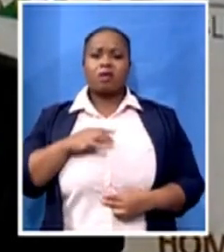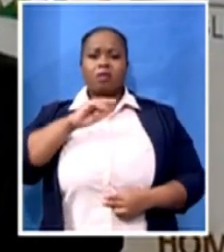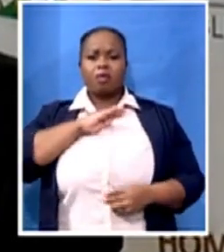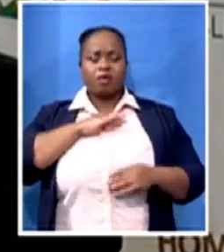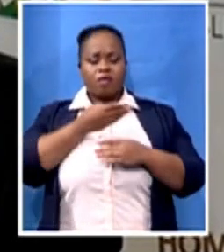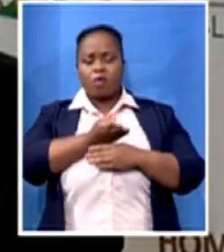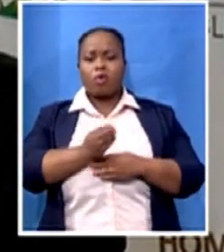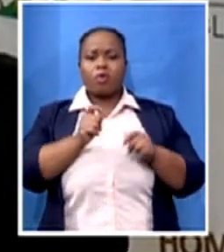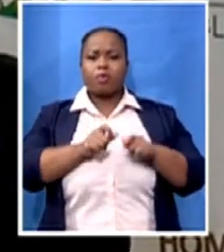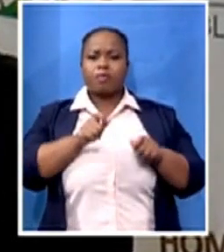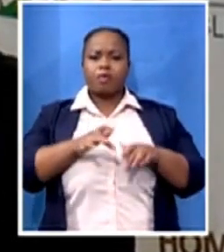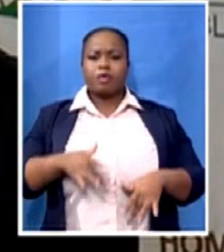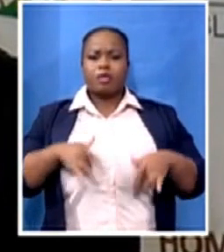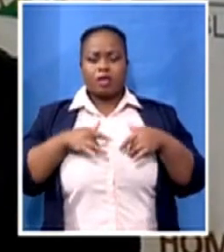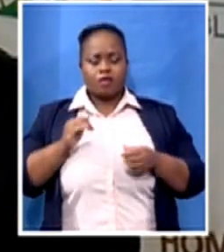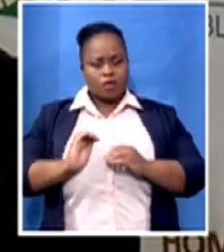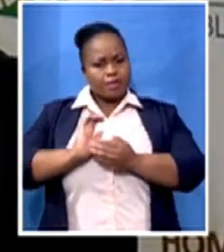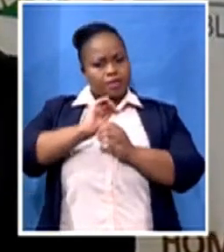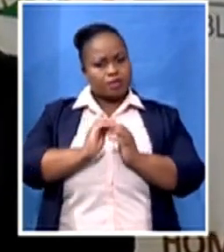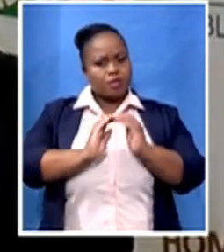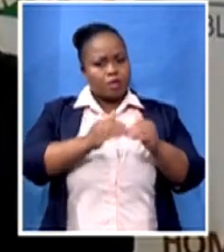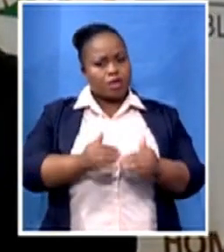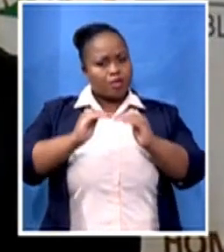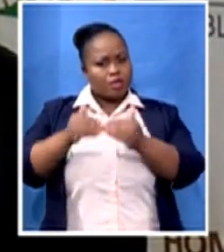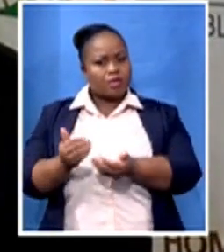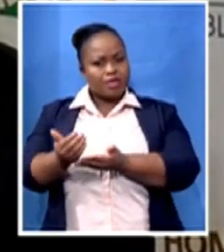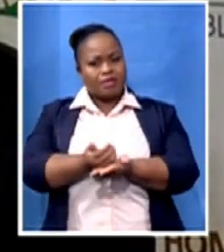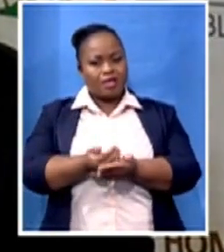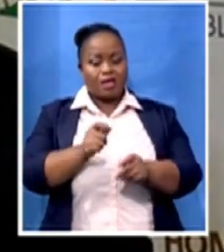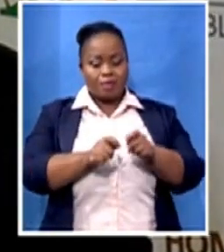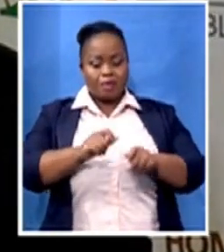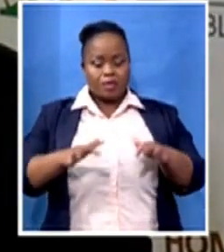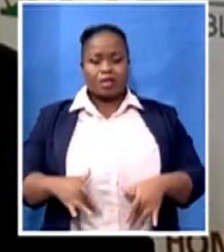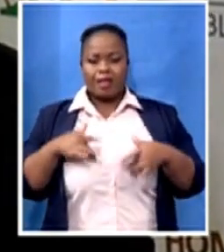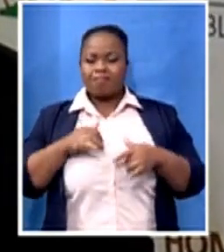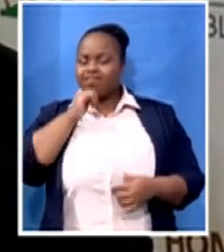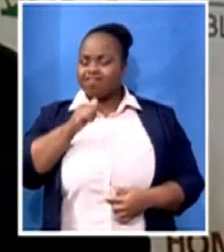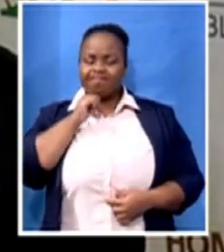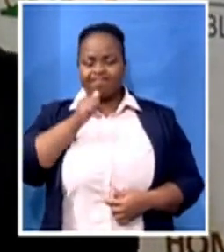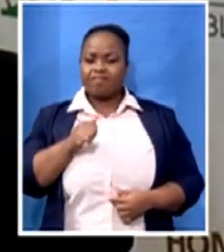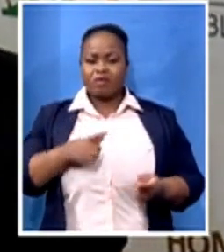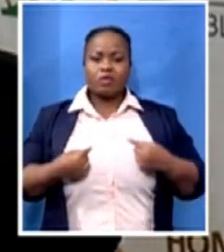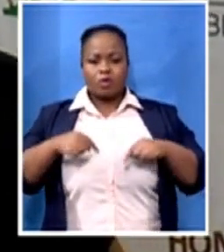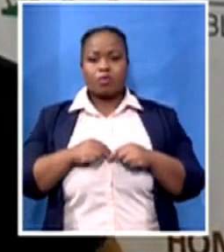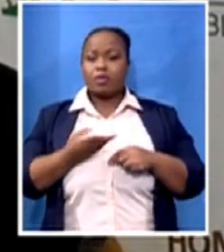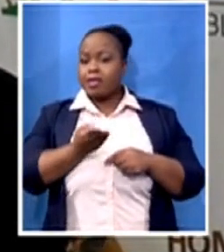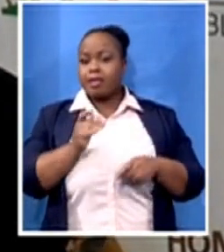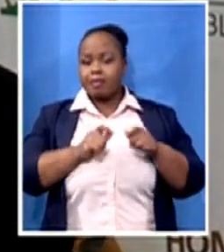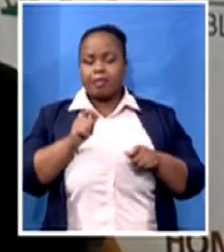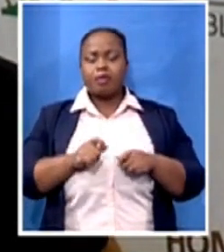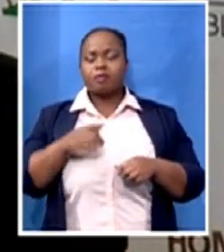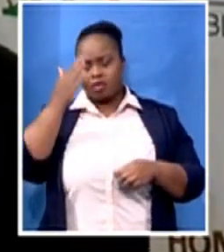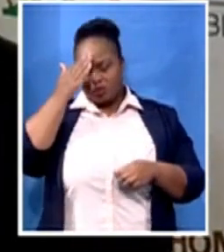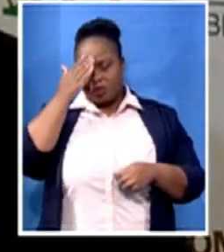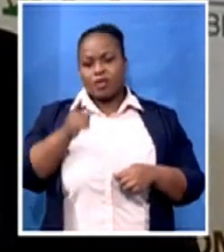life no matter what it will cost us. The sooner people realize, the better. We will be deploying